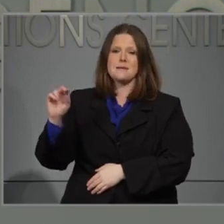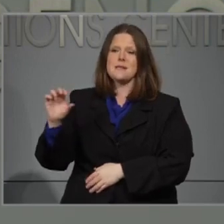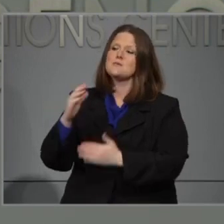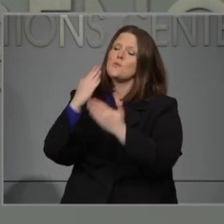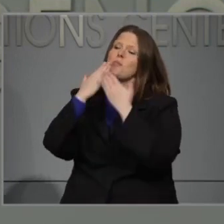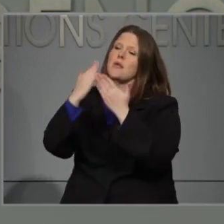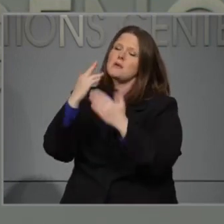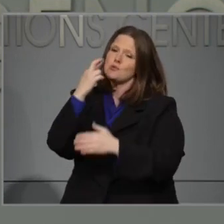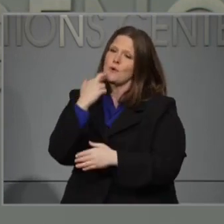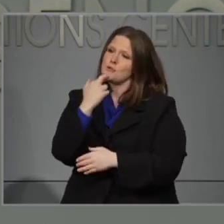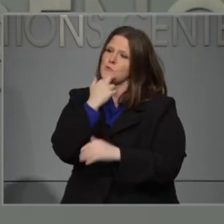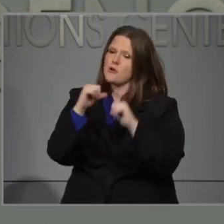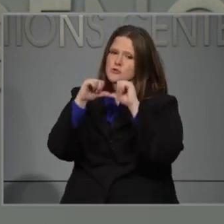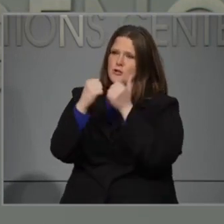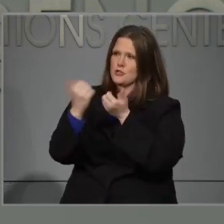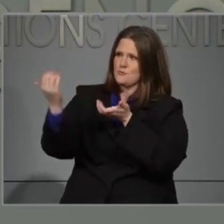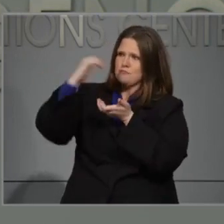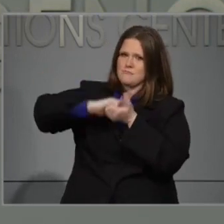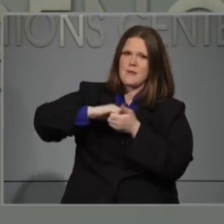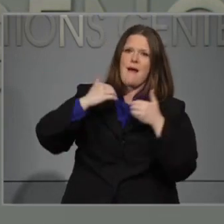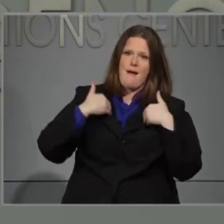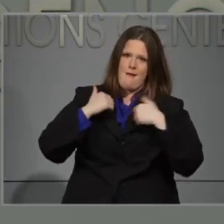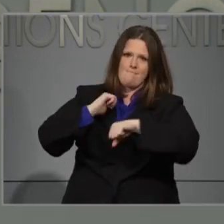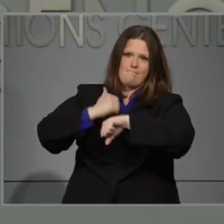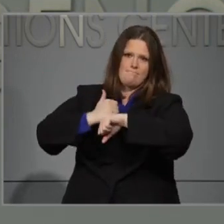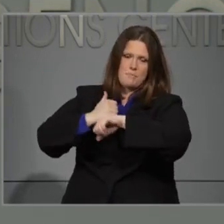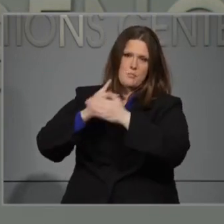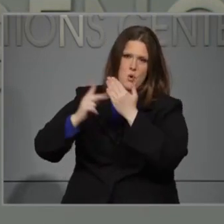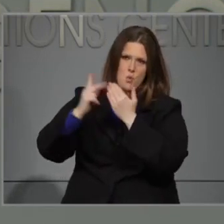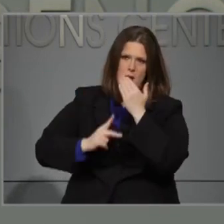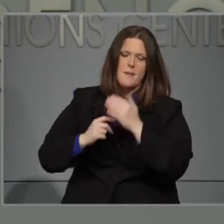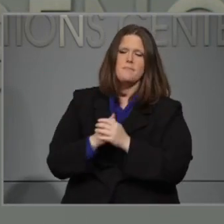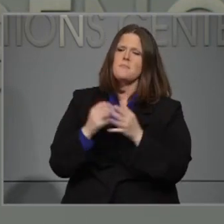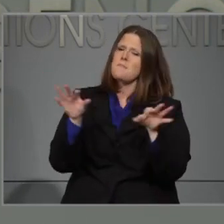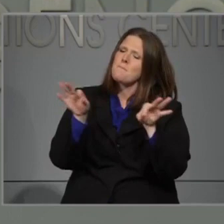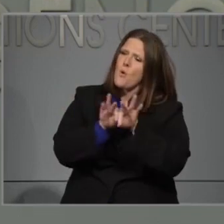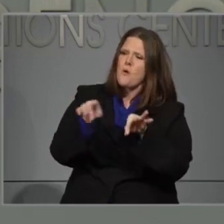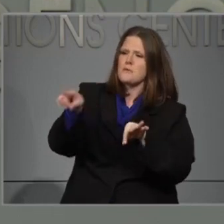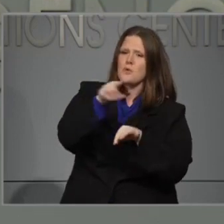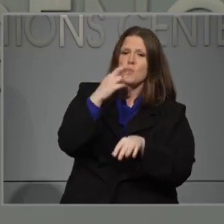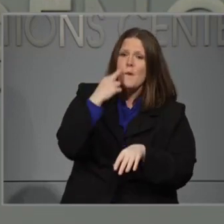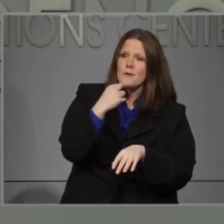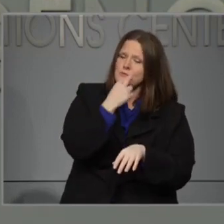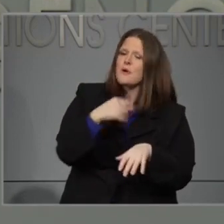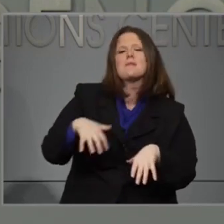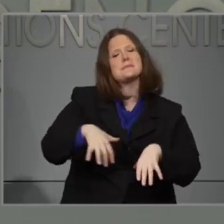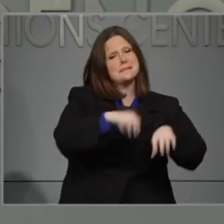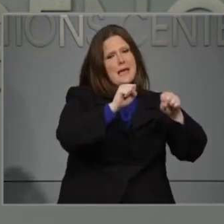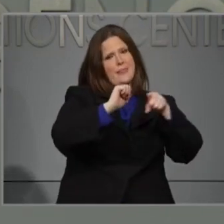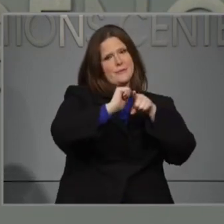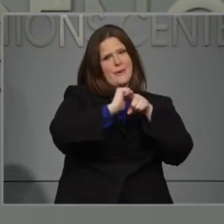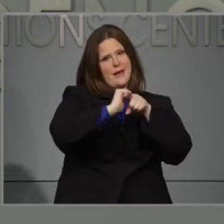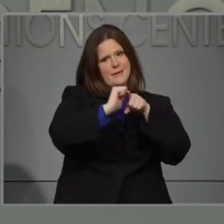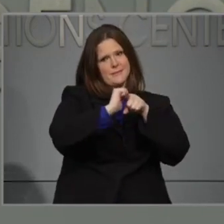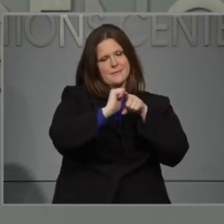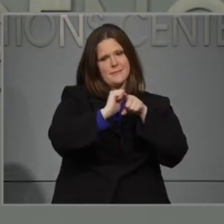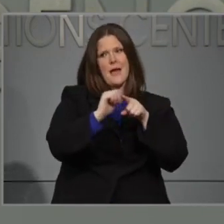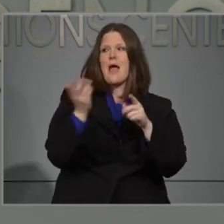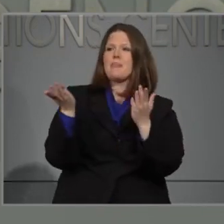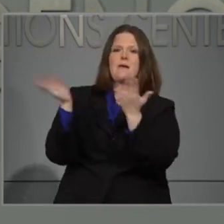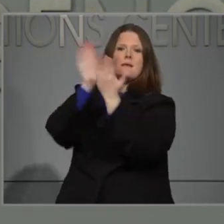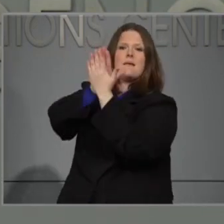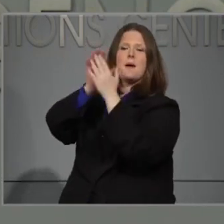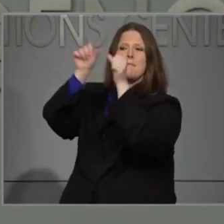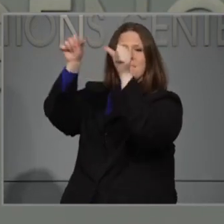that partnership. But I'd encourage even more restaurants to go and take that training than post on outside so that folks know